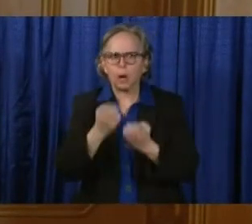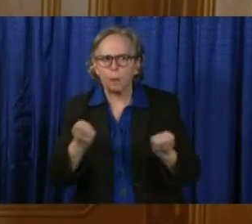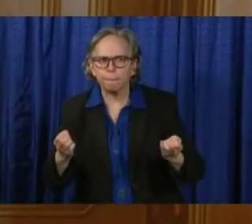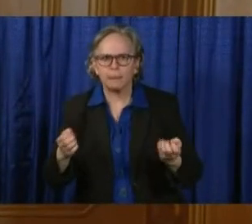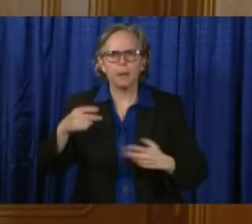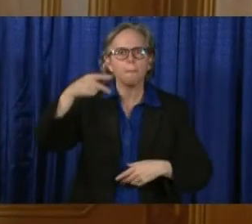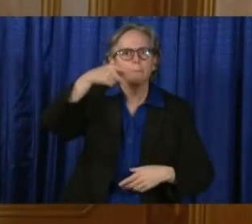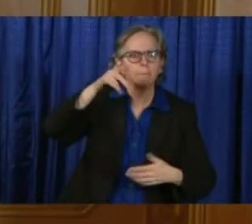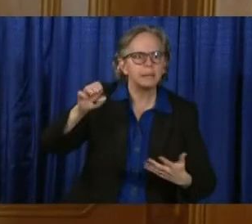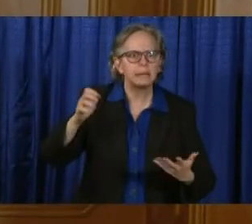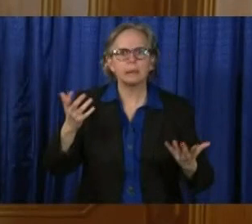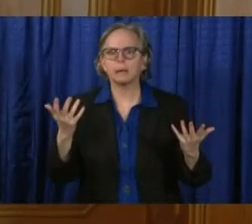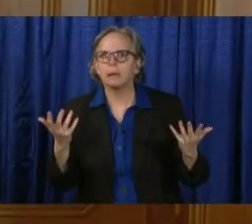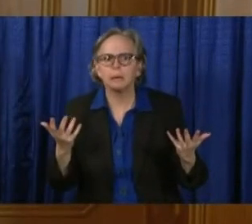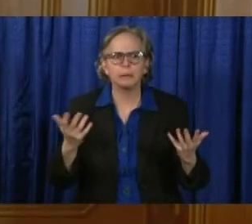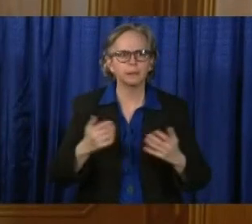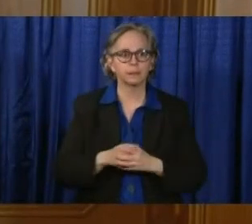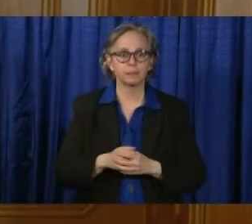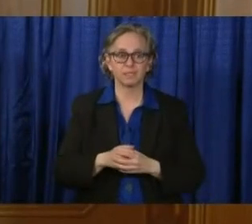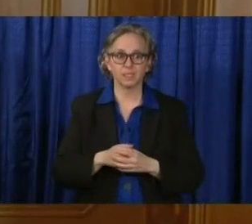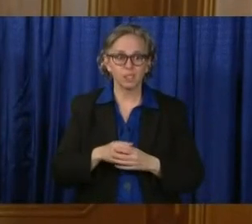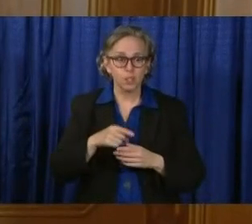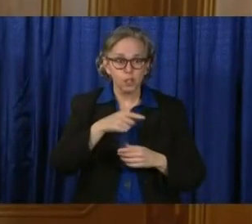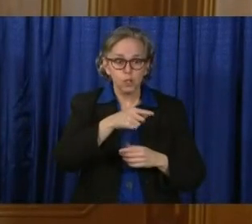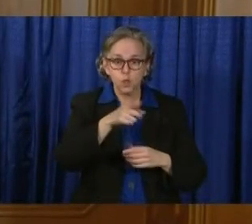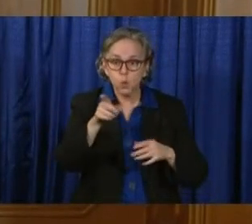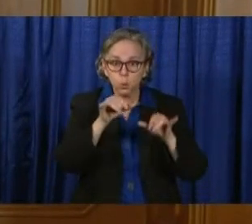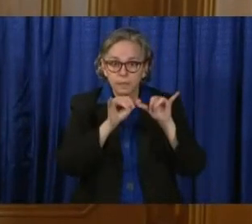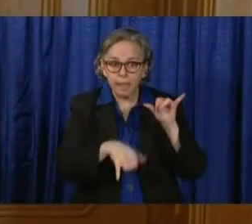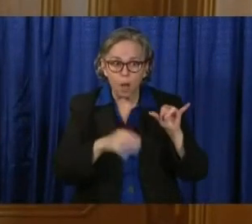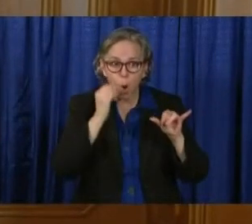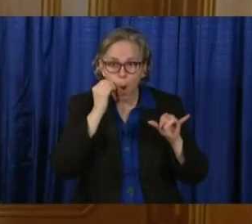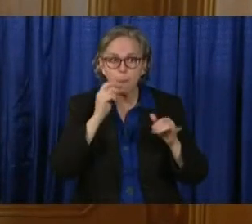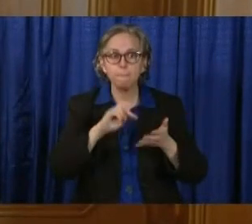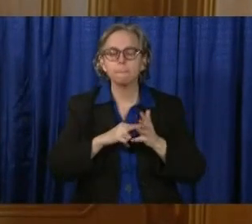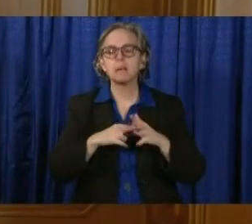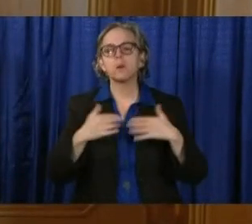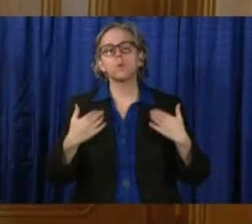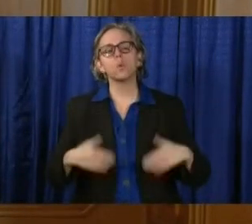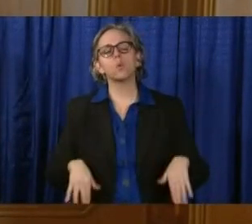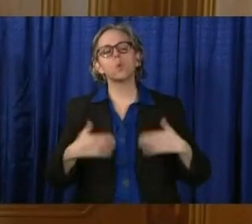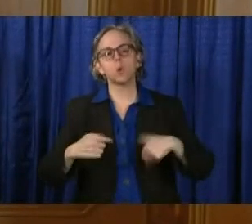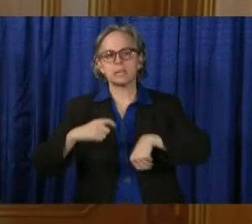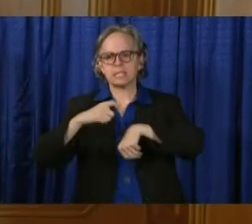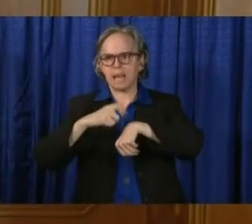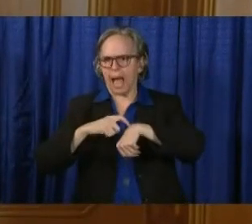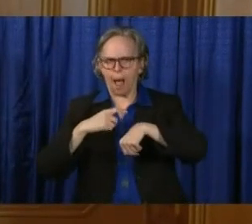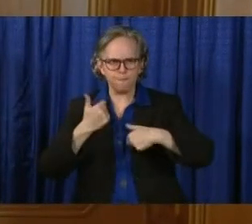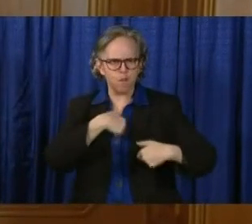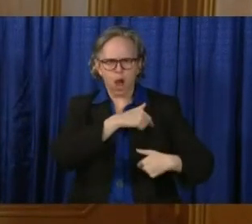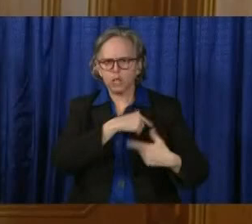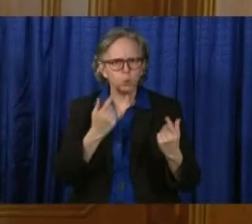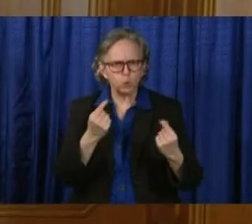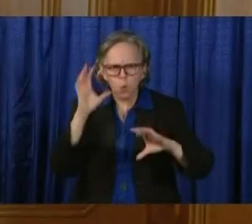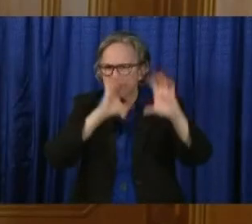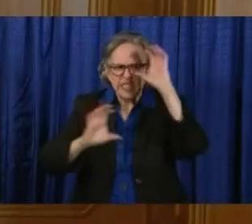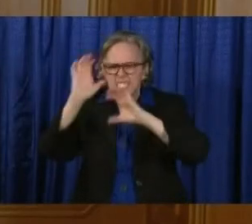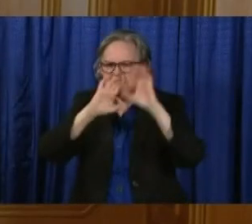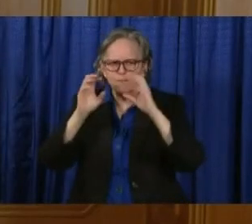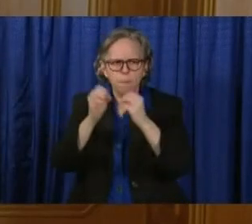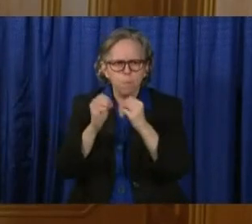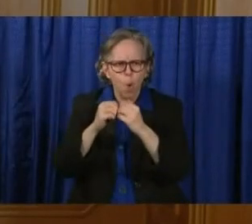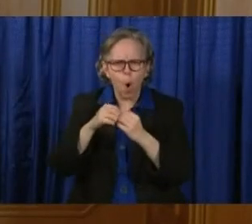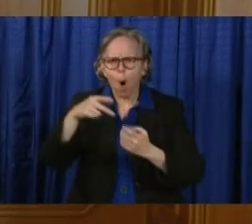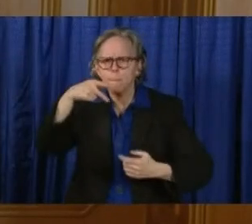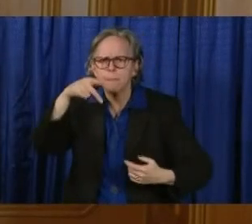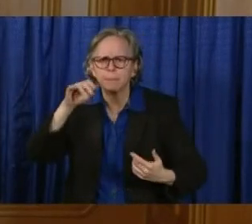you are buying us time not only to expand our hospitals, but you're buying us time so that we can get the personal protection